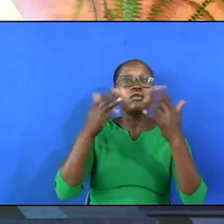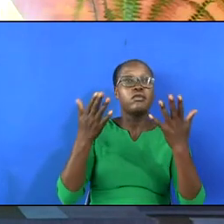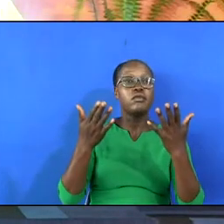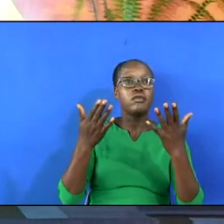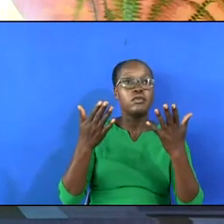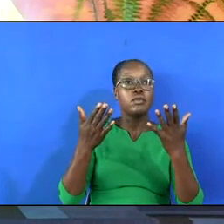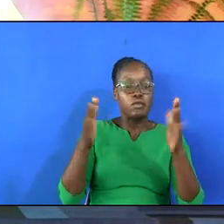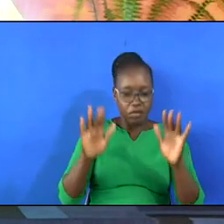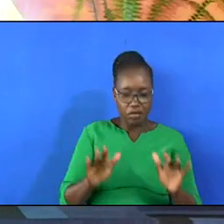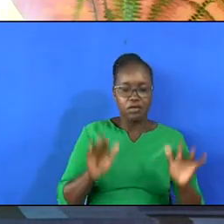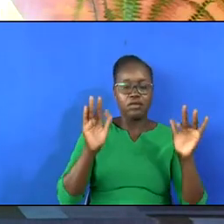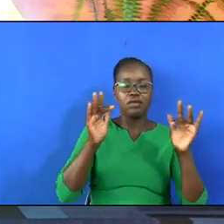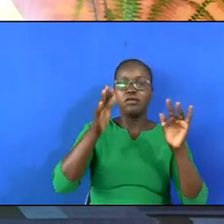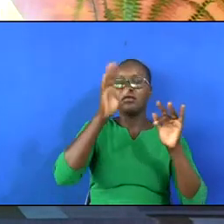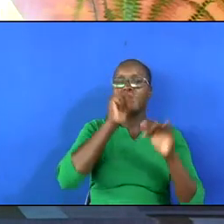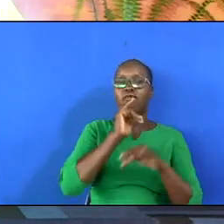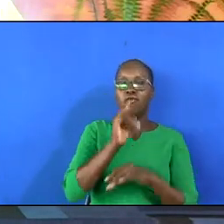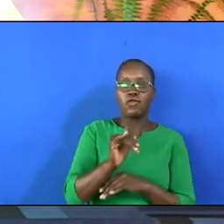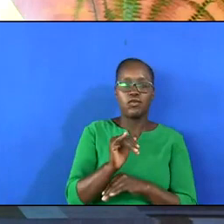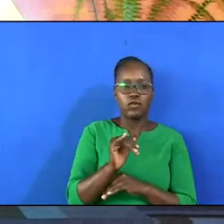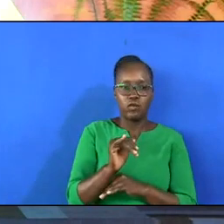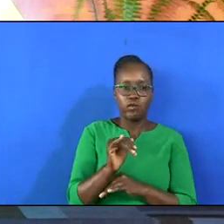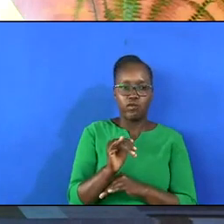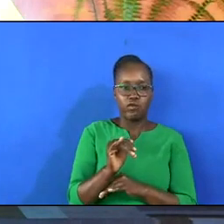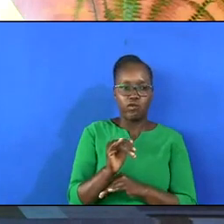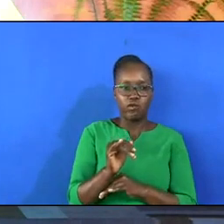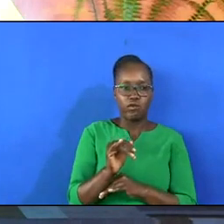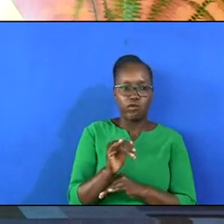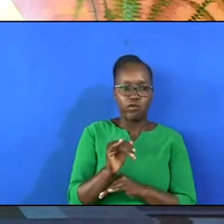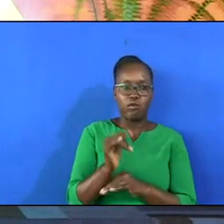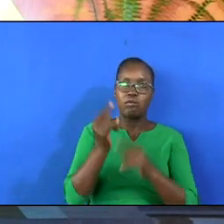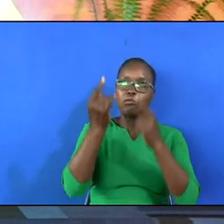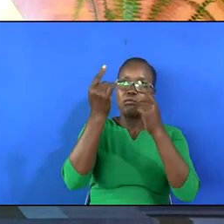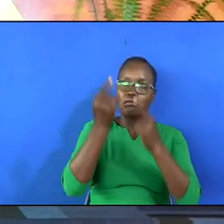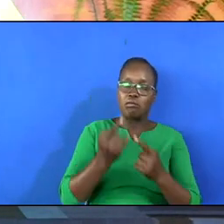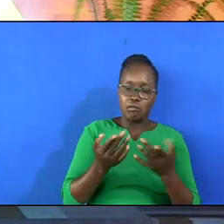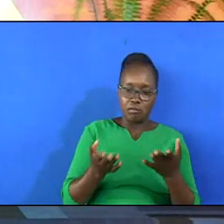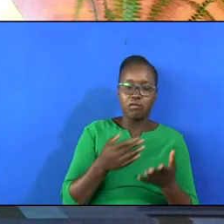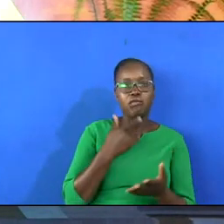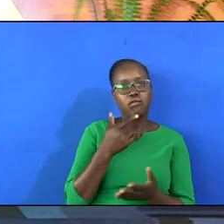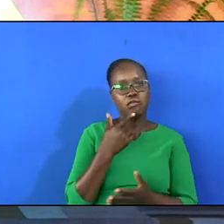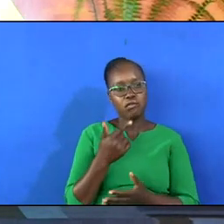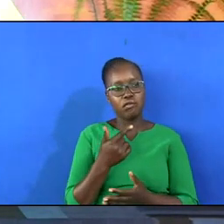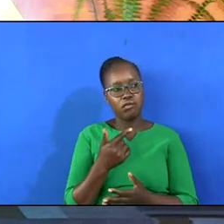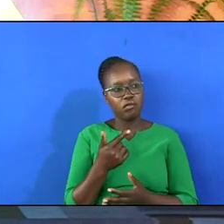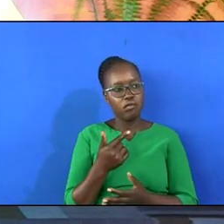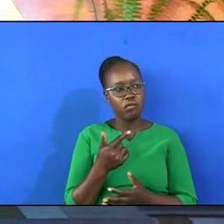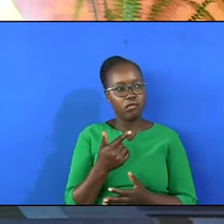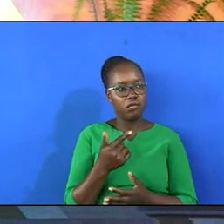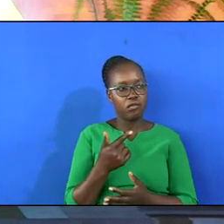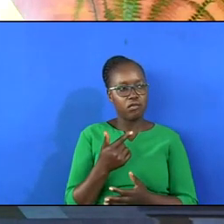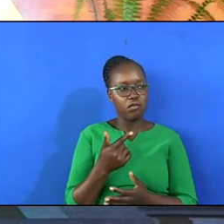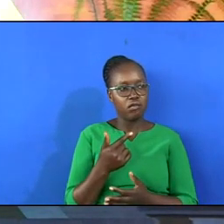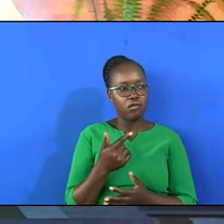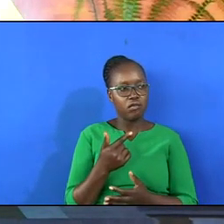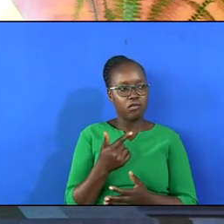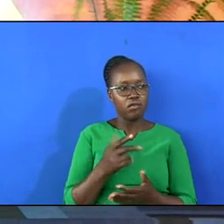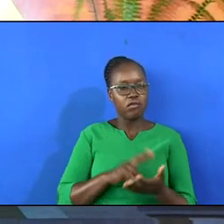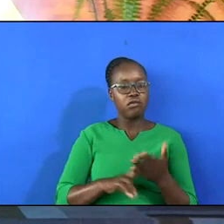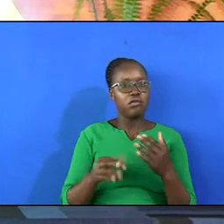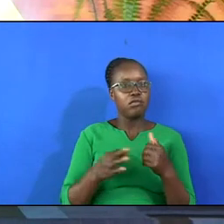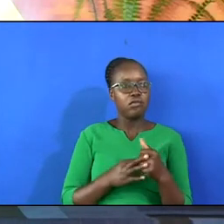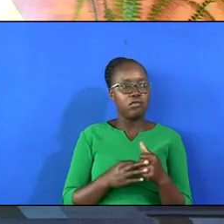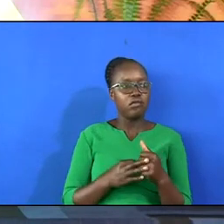how amazing God is. He comes here. He says in verse